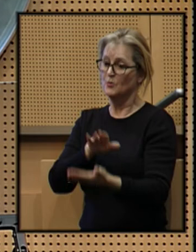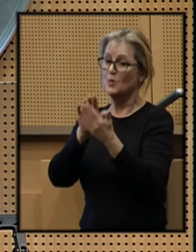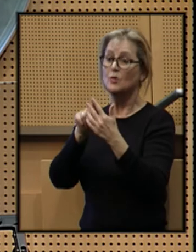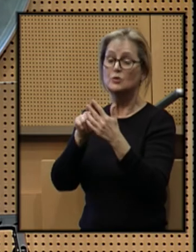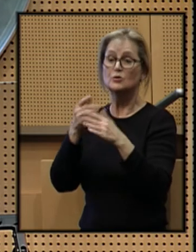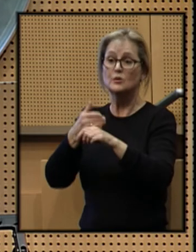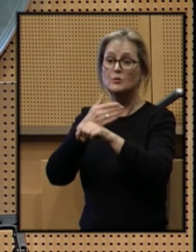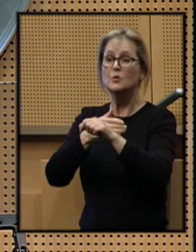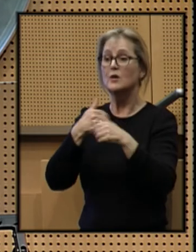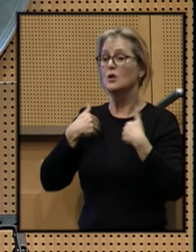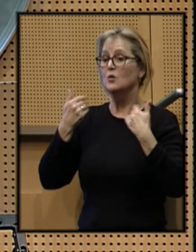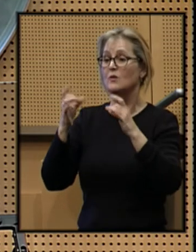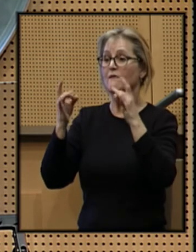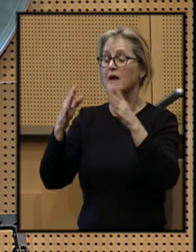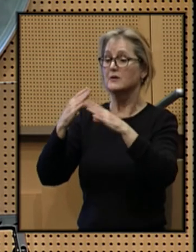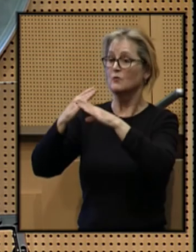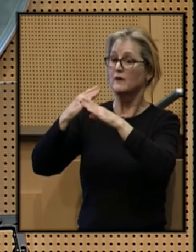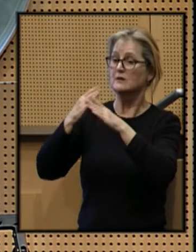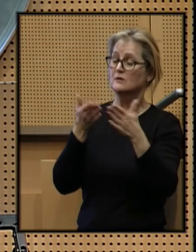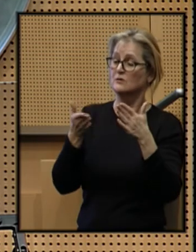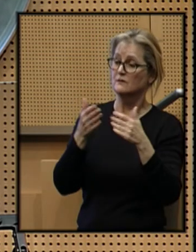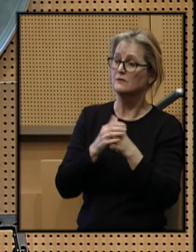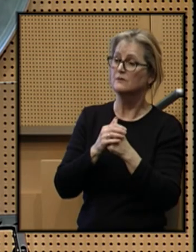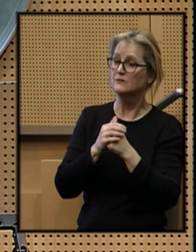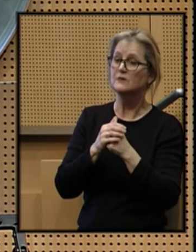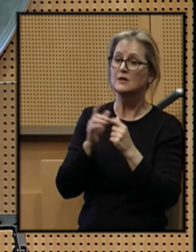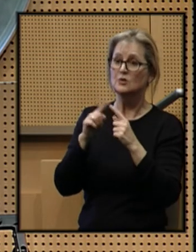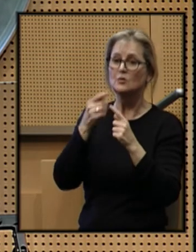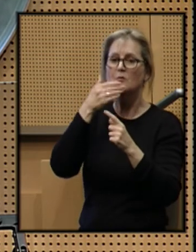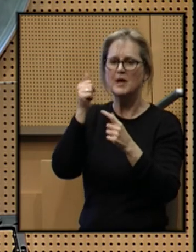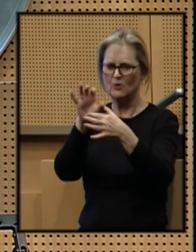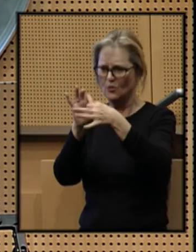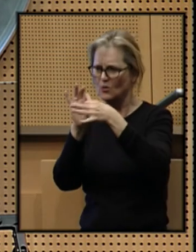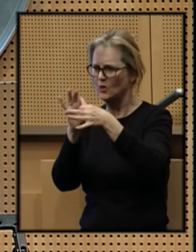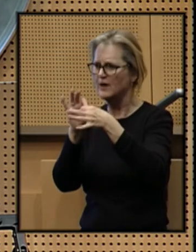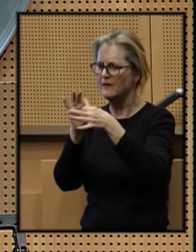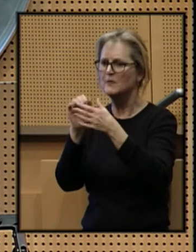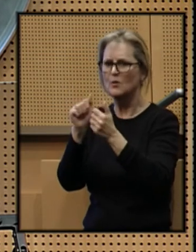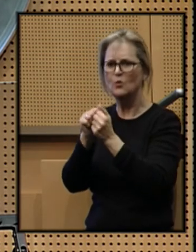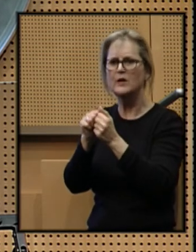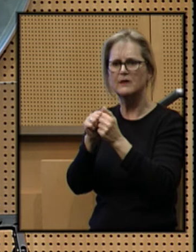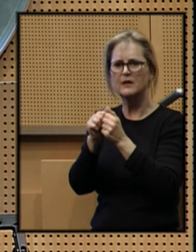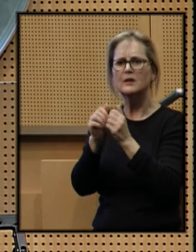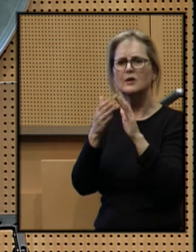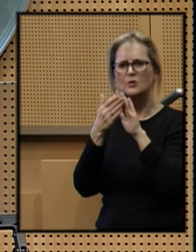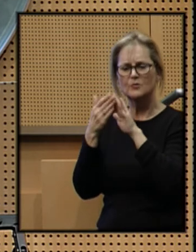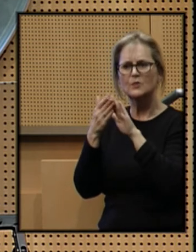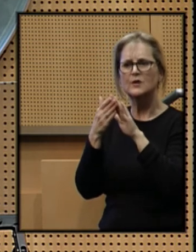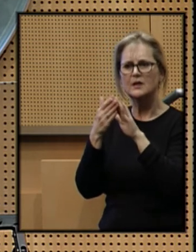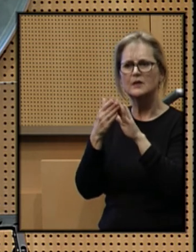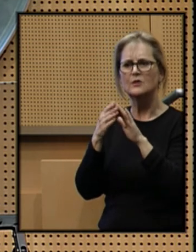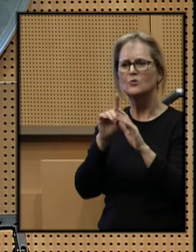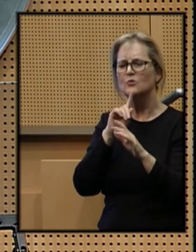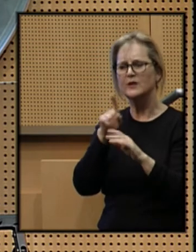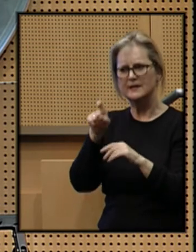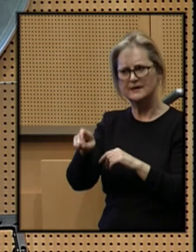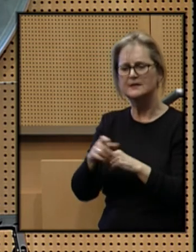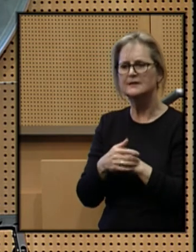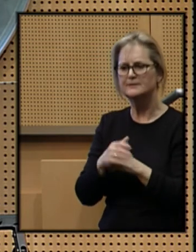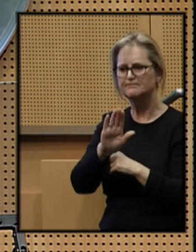city's youth violence prevention services and to better coordinate them with what the community really needs.